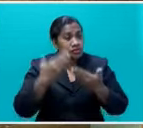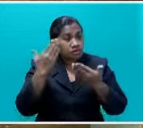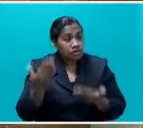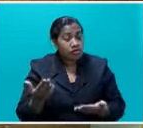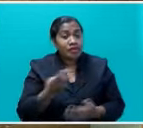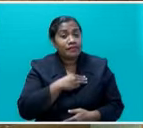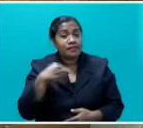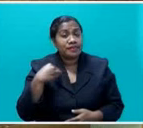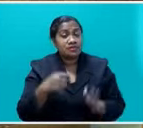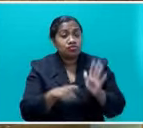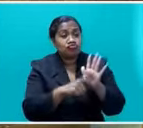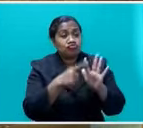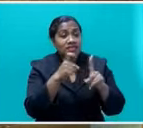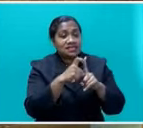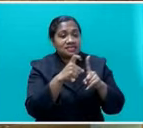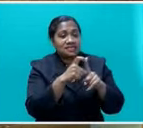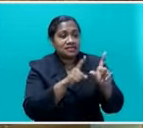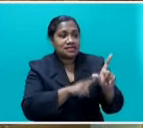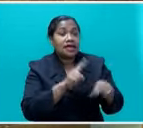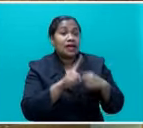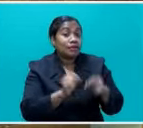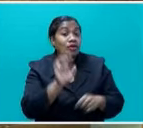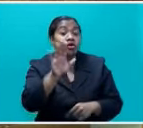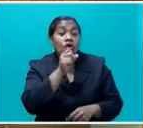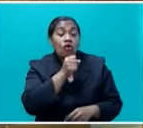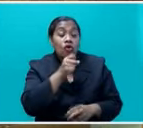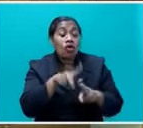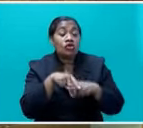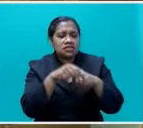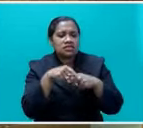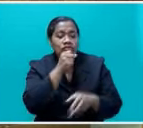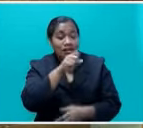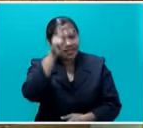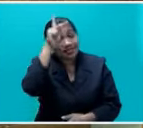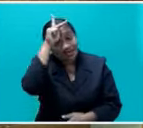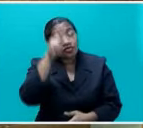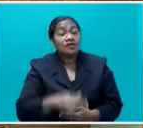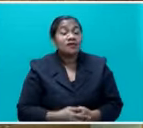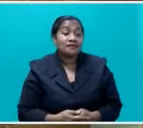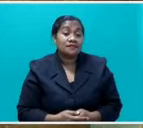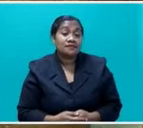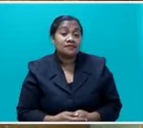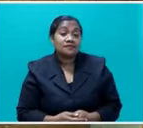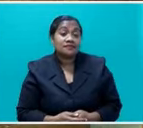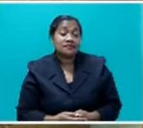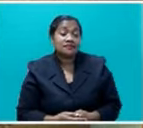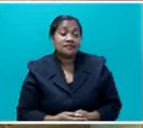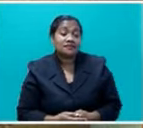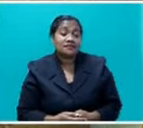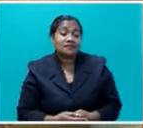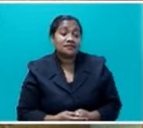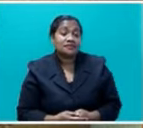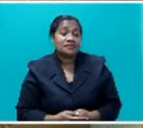Reddy regarding your horses for Kadavu that make sure